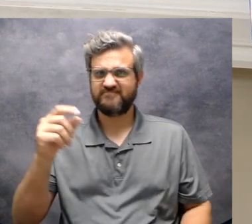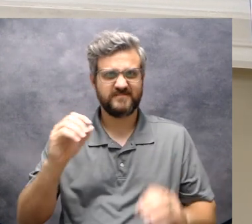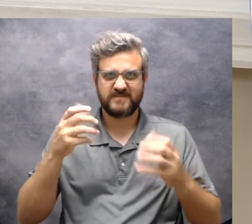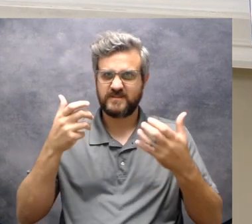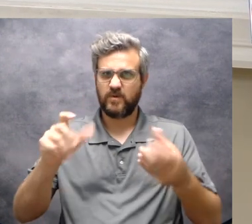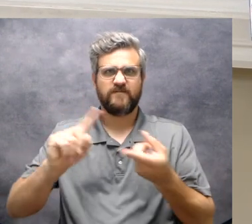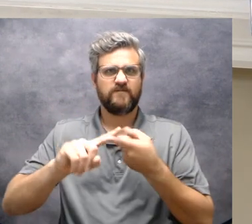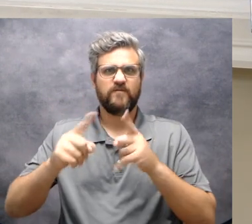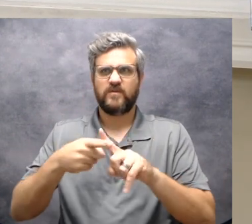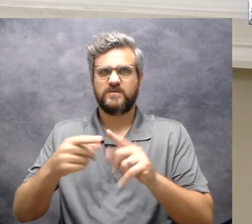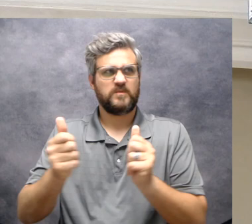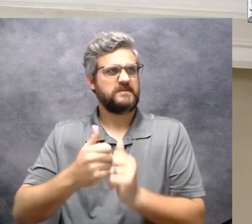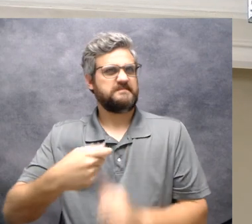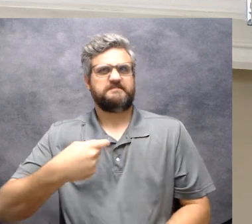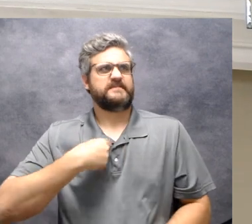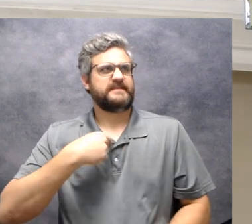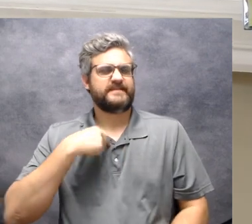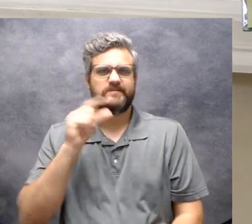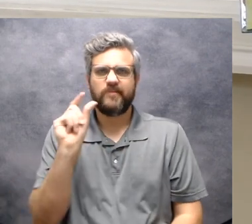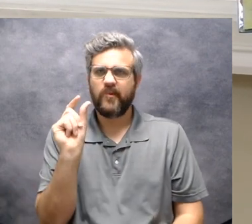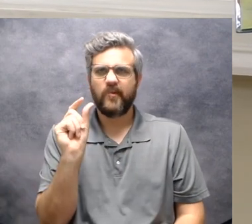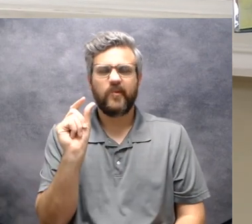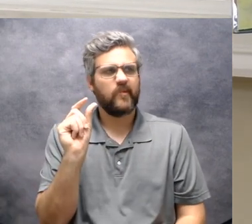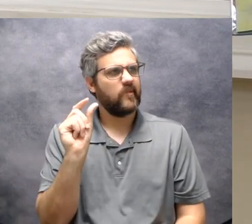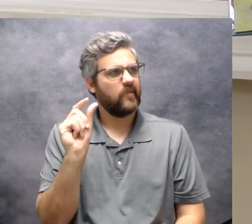friends with a tiny fish like him.